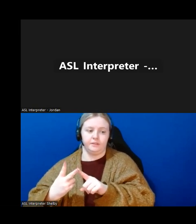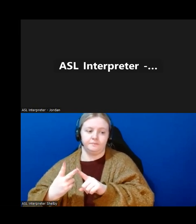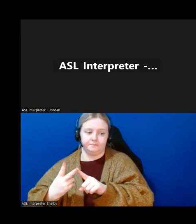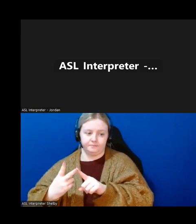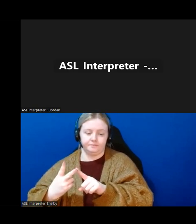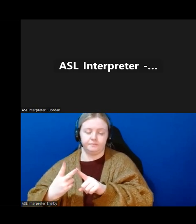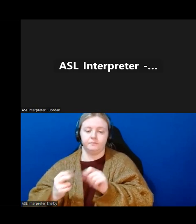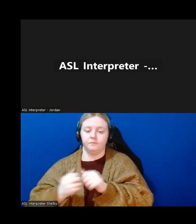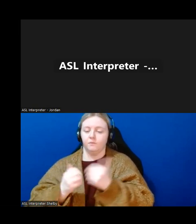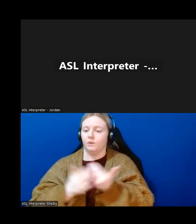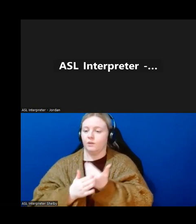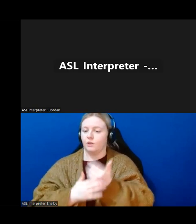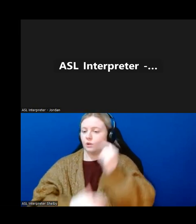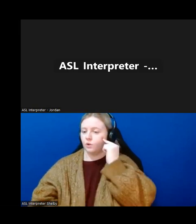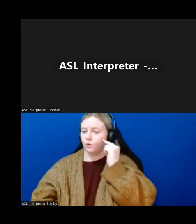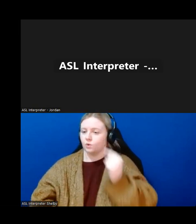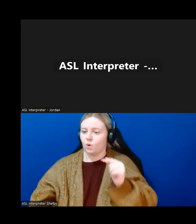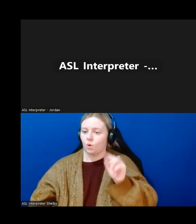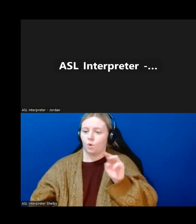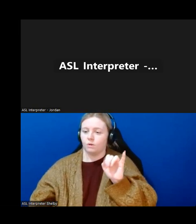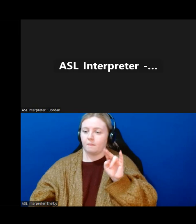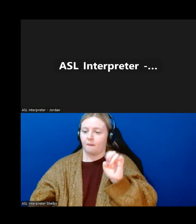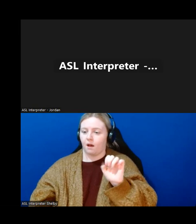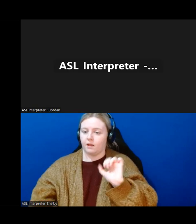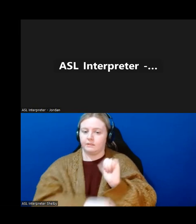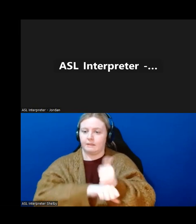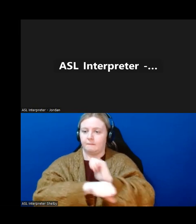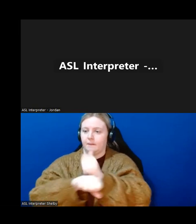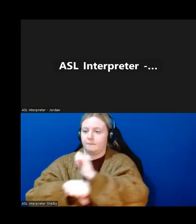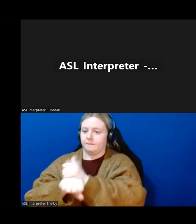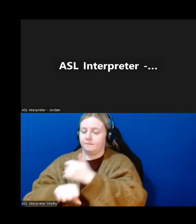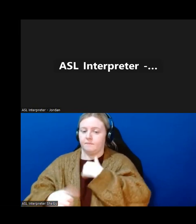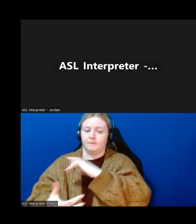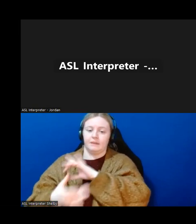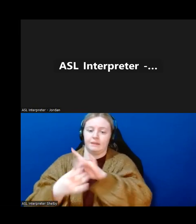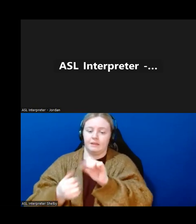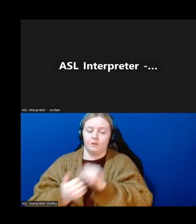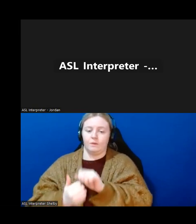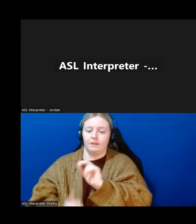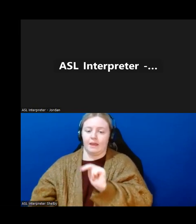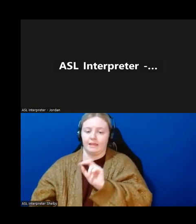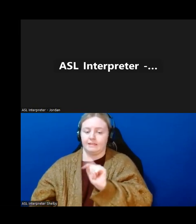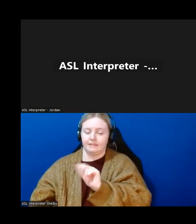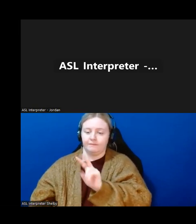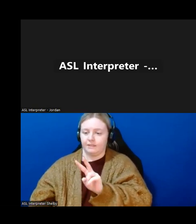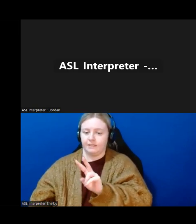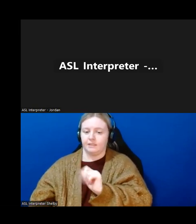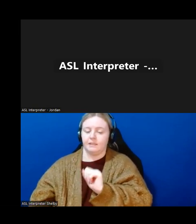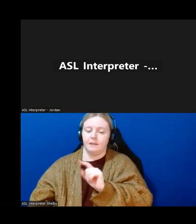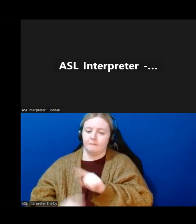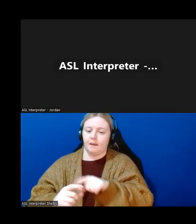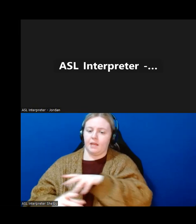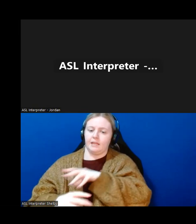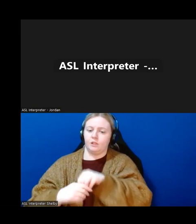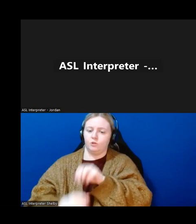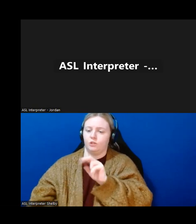new gold mines that are starting to set up, we are really well-connected NTV. Um, Inclusion NL is advising